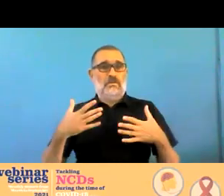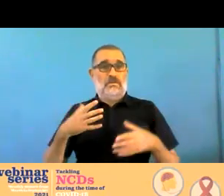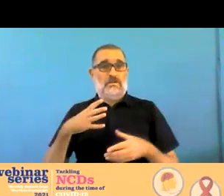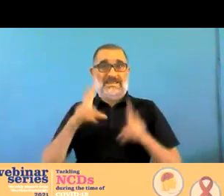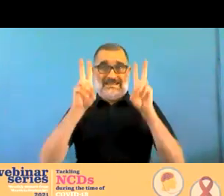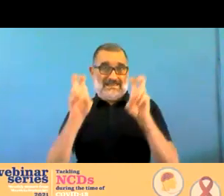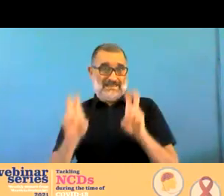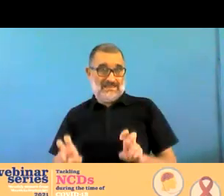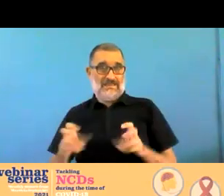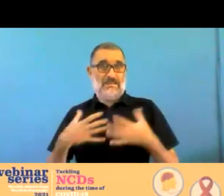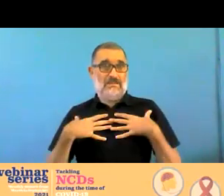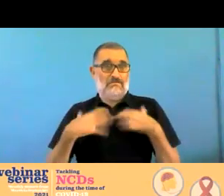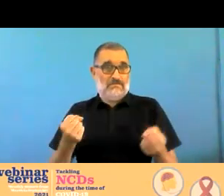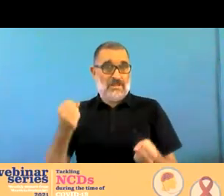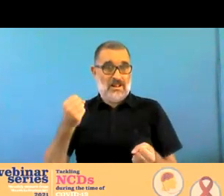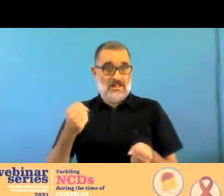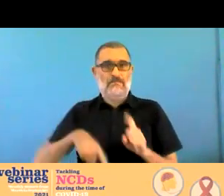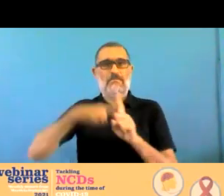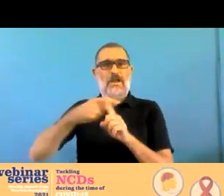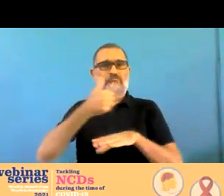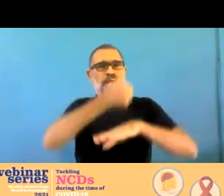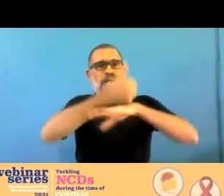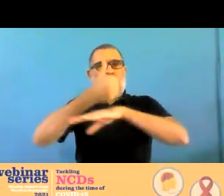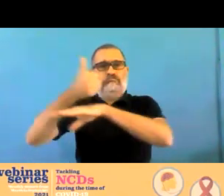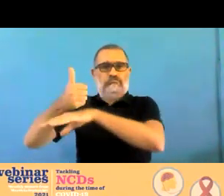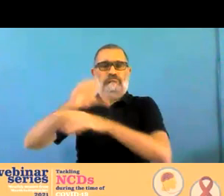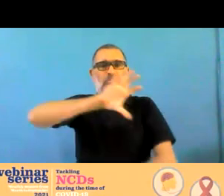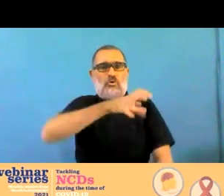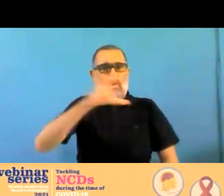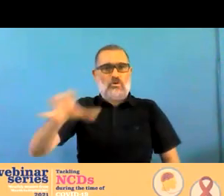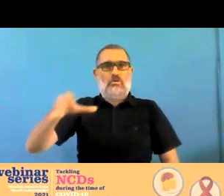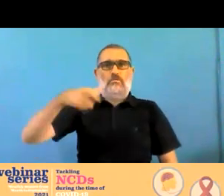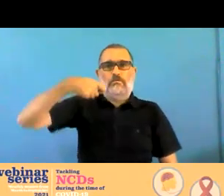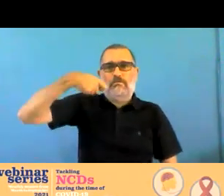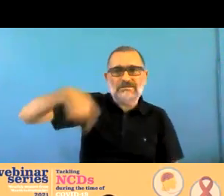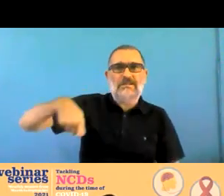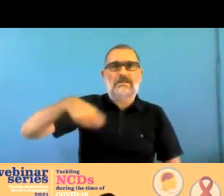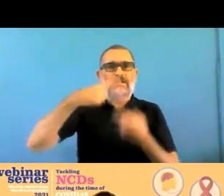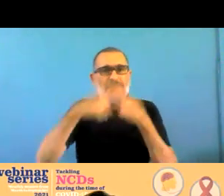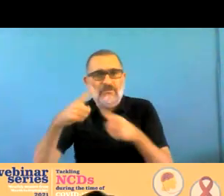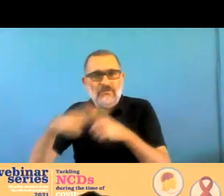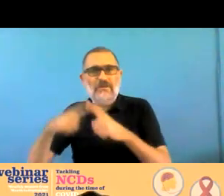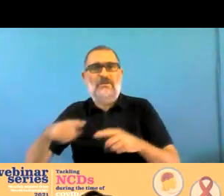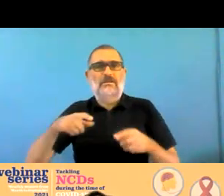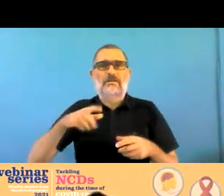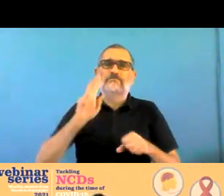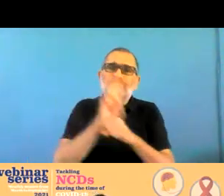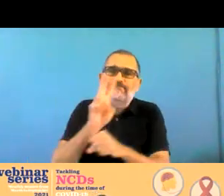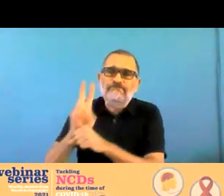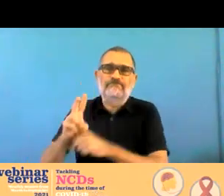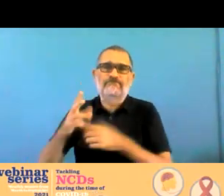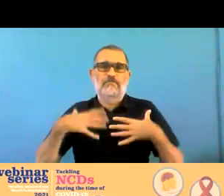health health care it's also highlighted in different health handbooks and guides